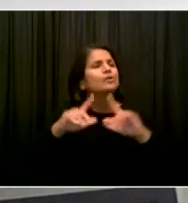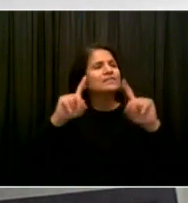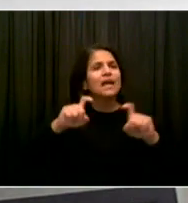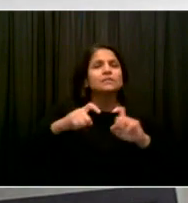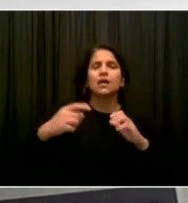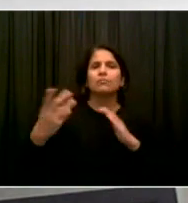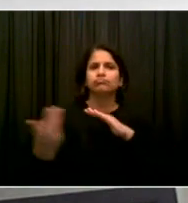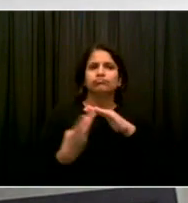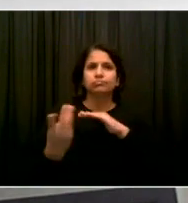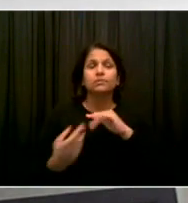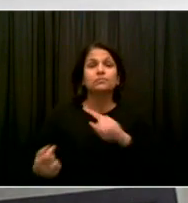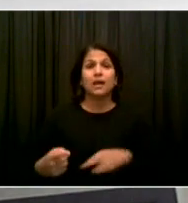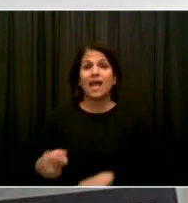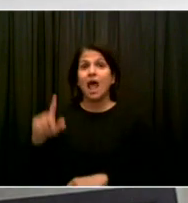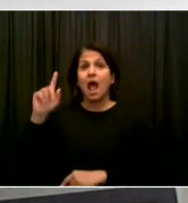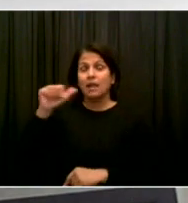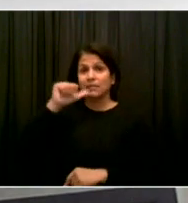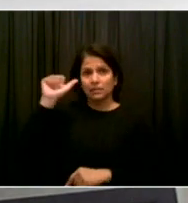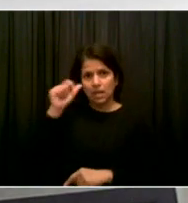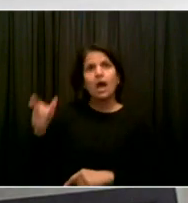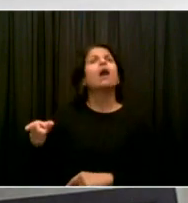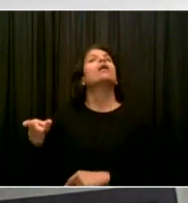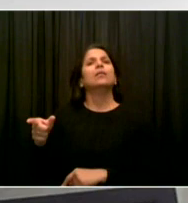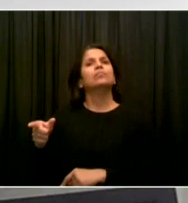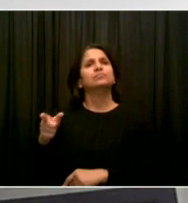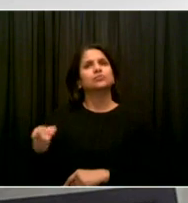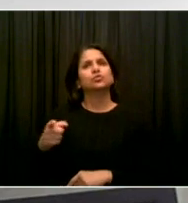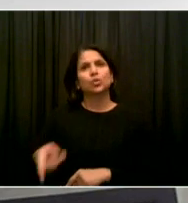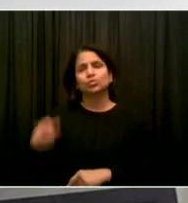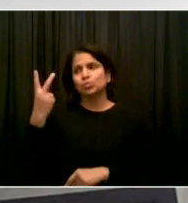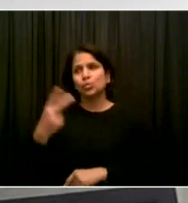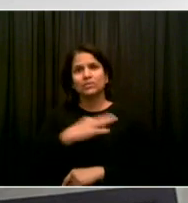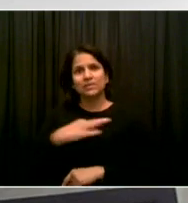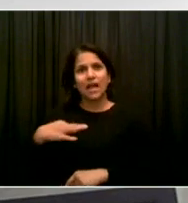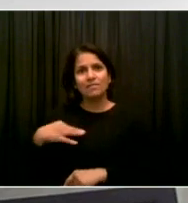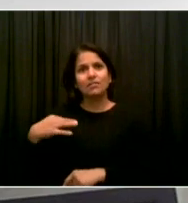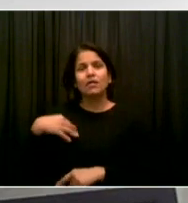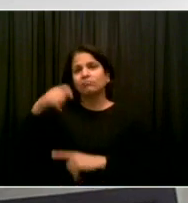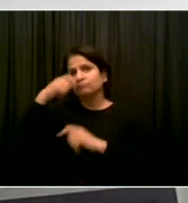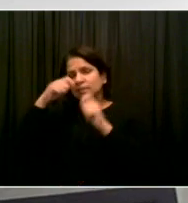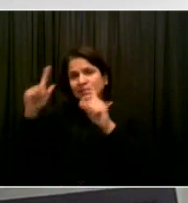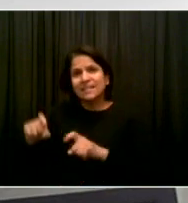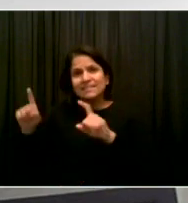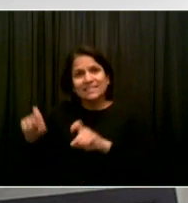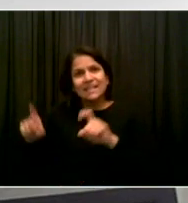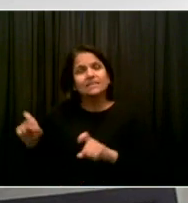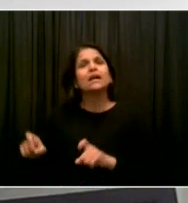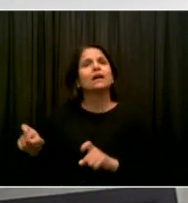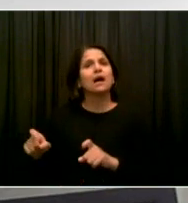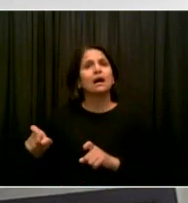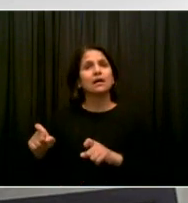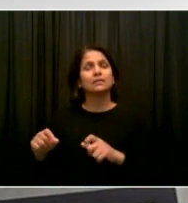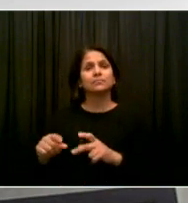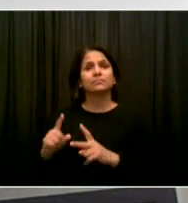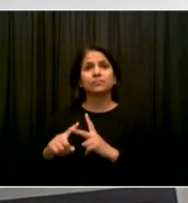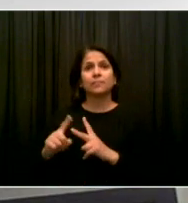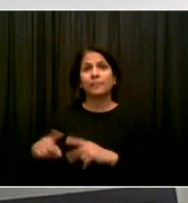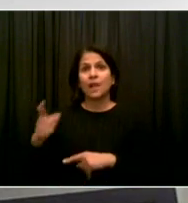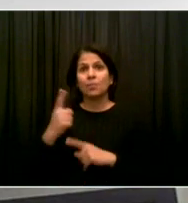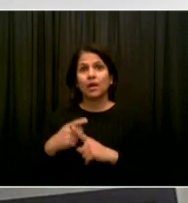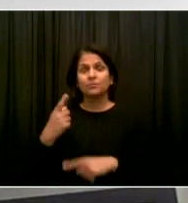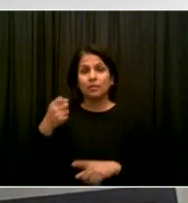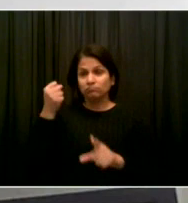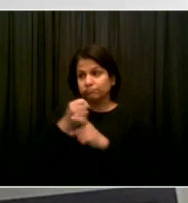that might have, say, two people doing nasal swabs, one of the persons is sick because of COVID.